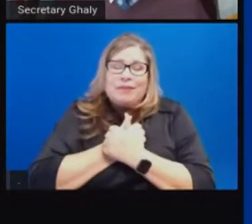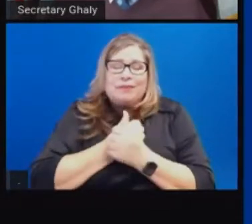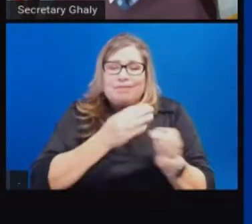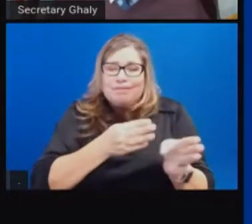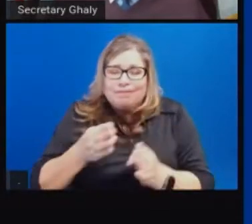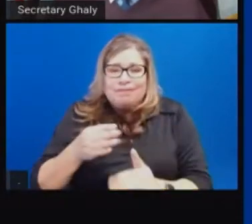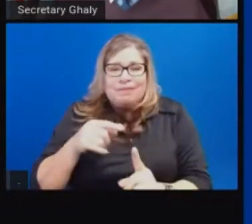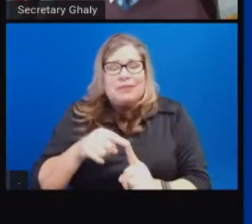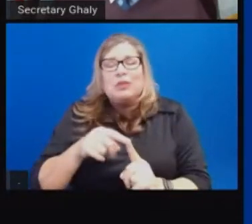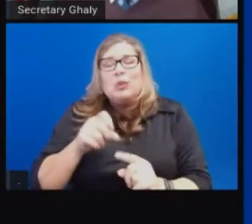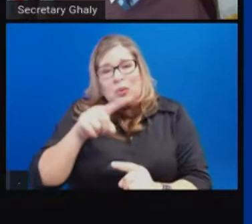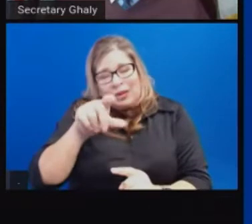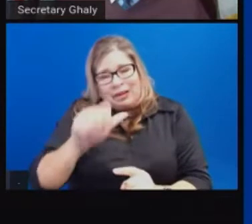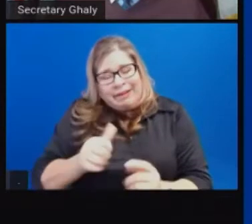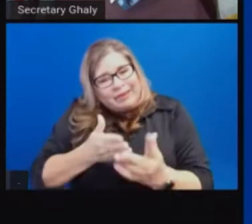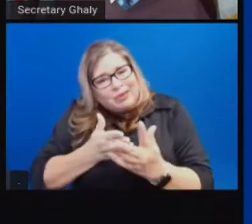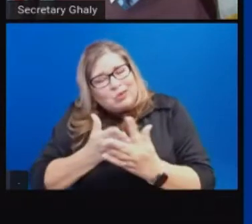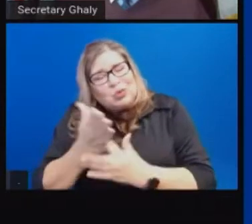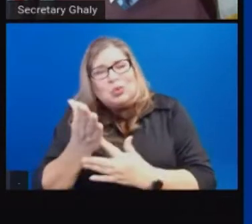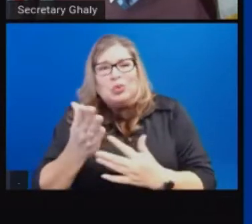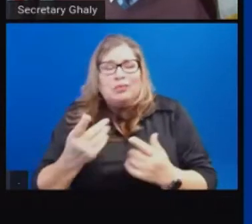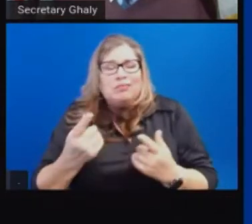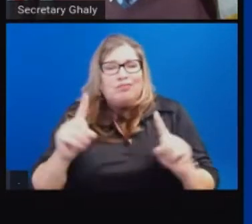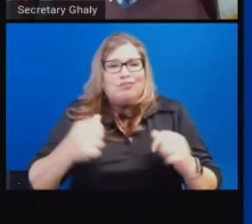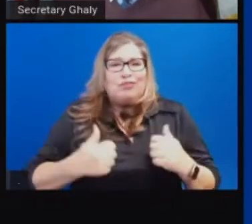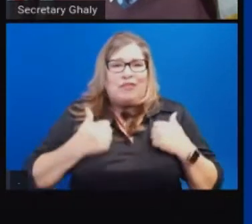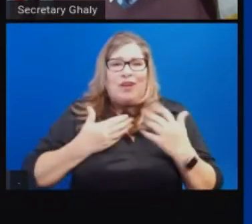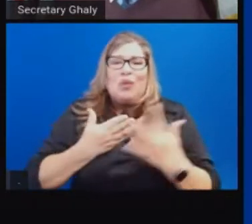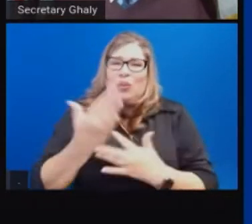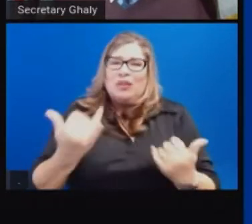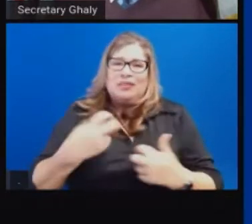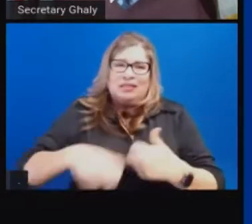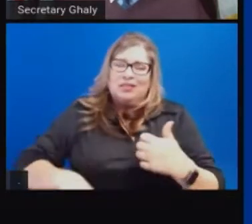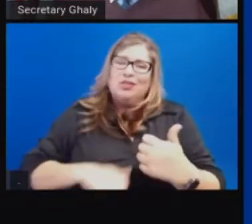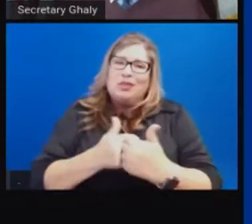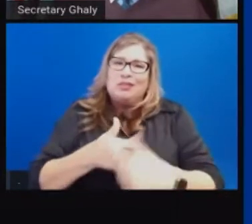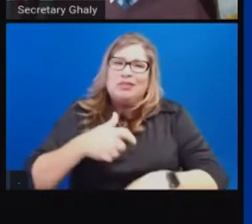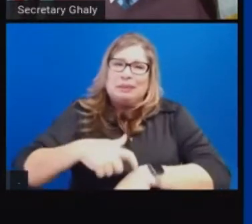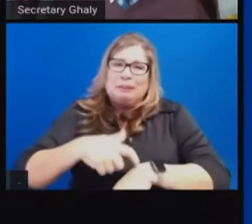specifically a very difficult time. Next slide.